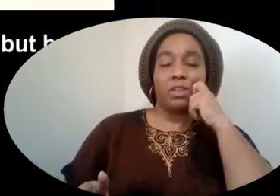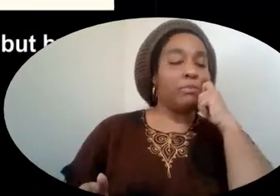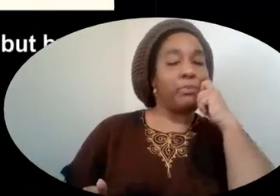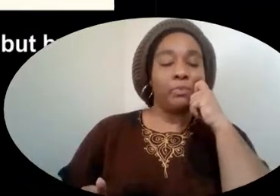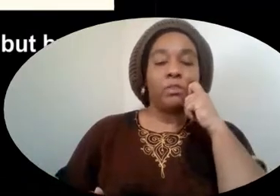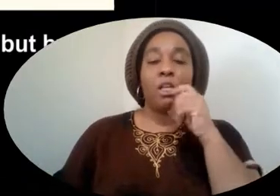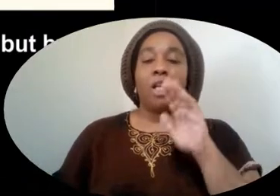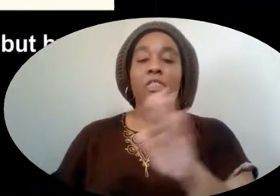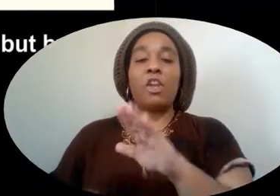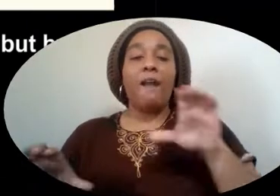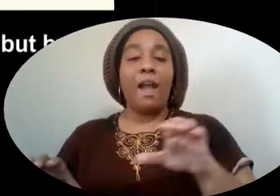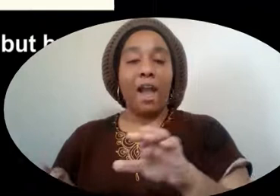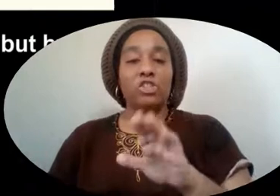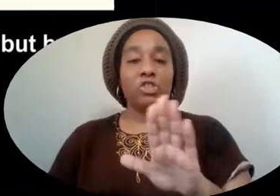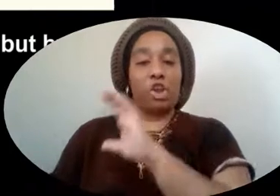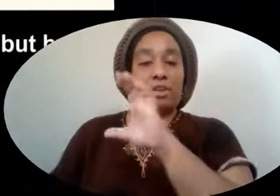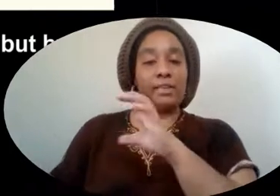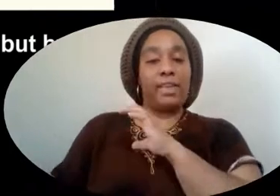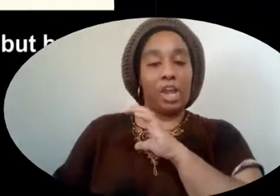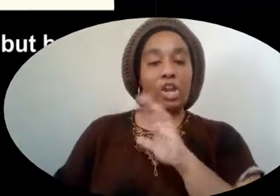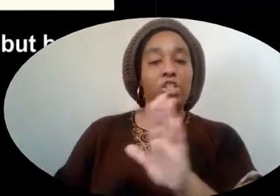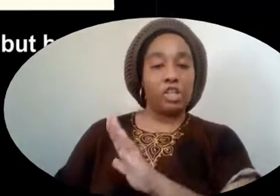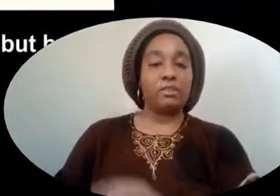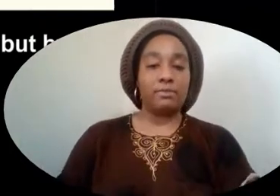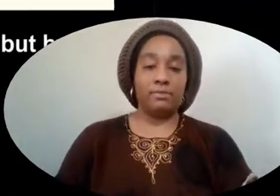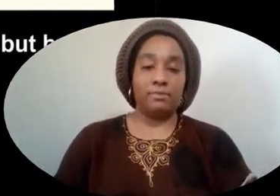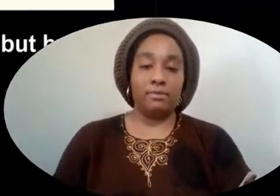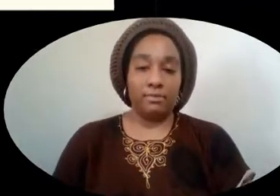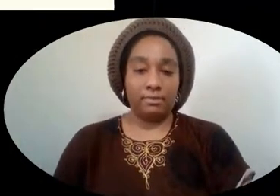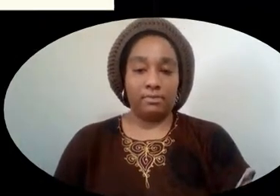skin, but by the content of their character.